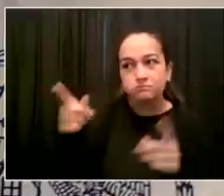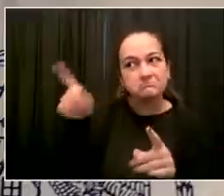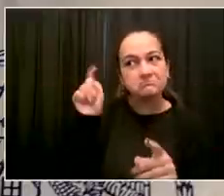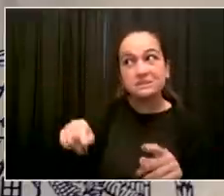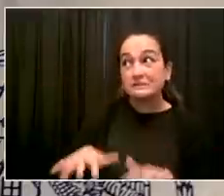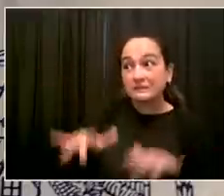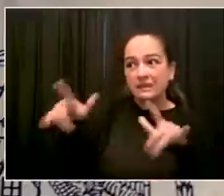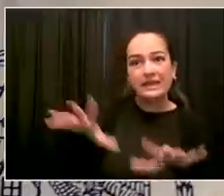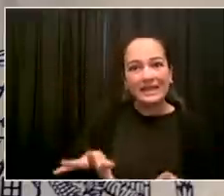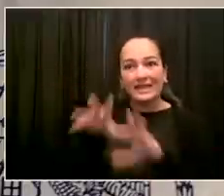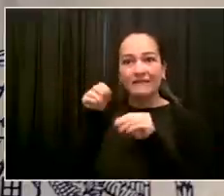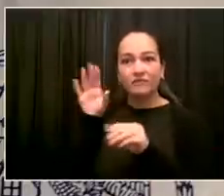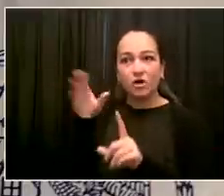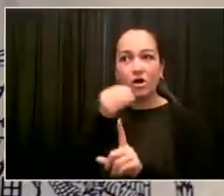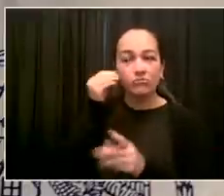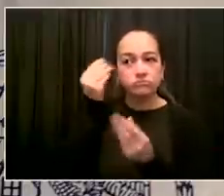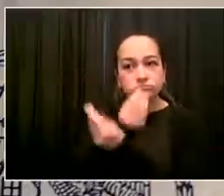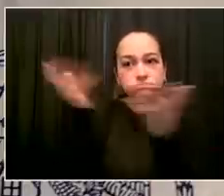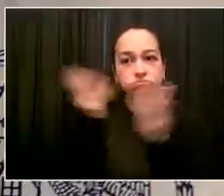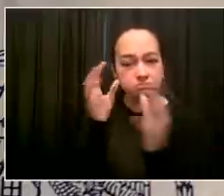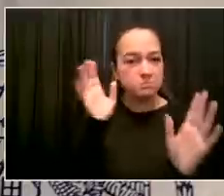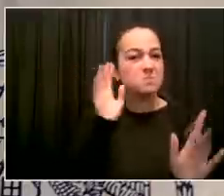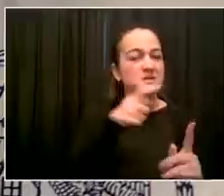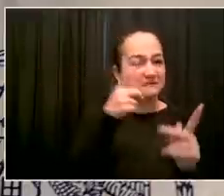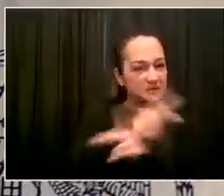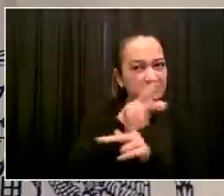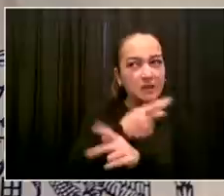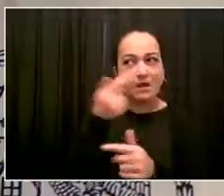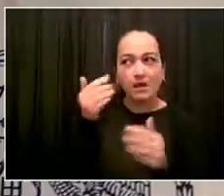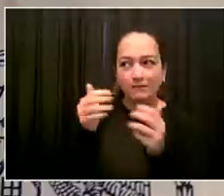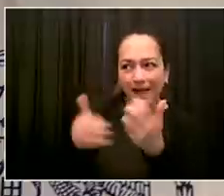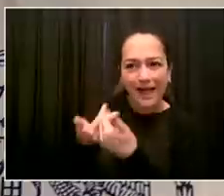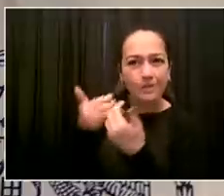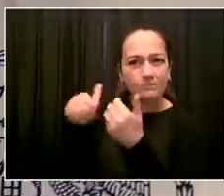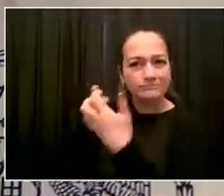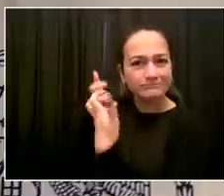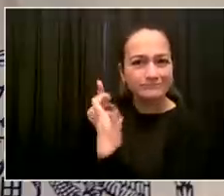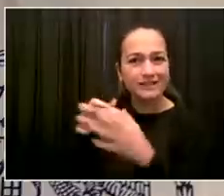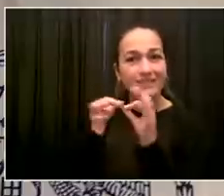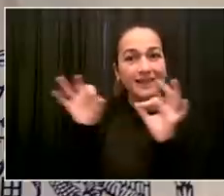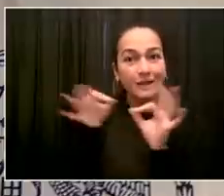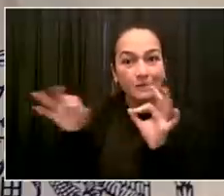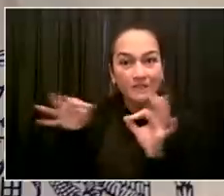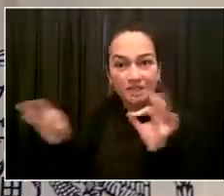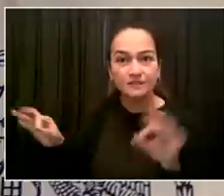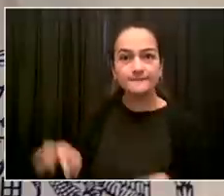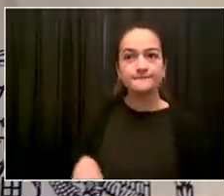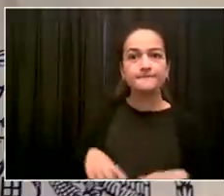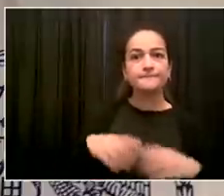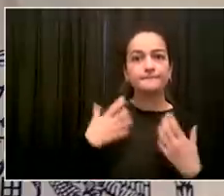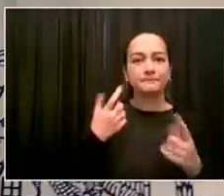or a variety of other modalities, because we got to get the message across urgently. Go ahead, Ari.